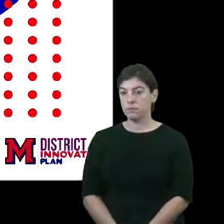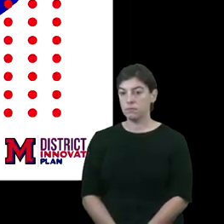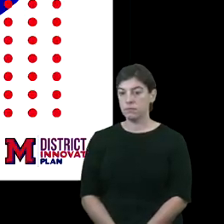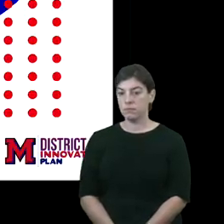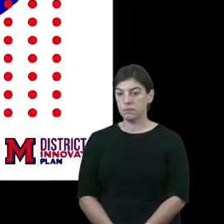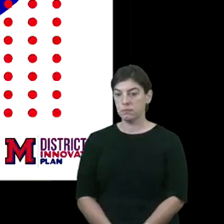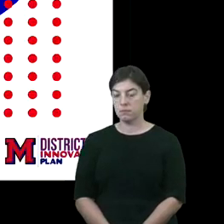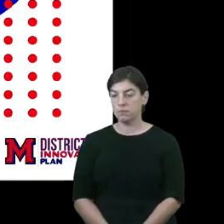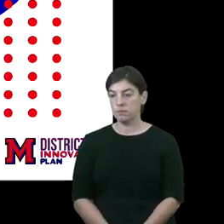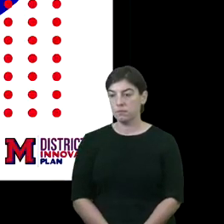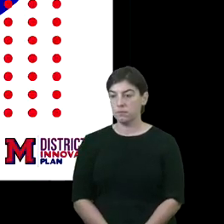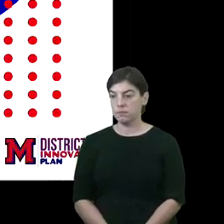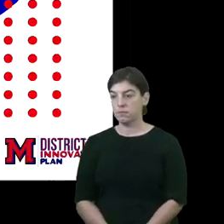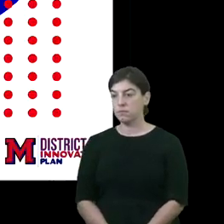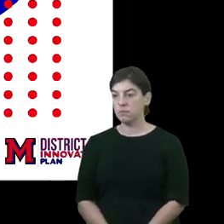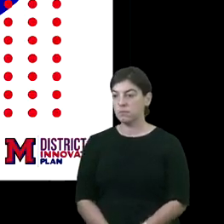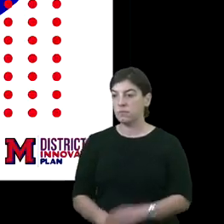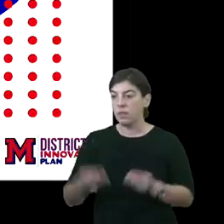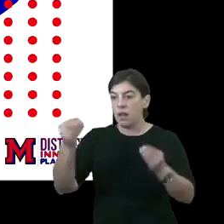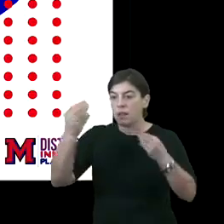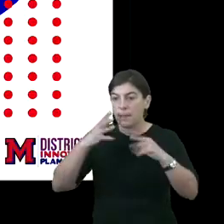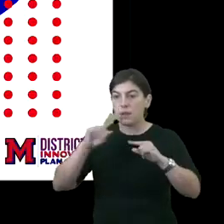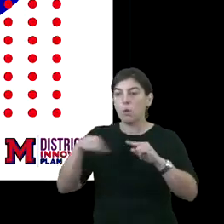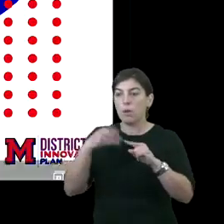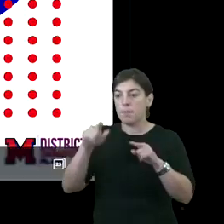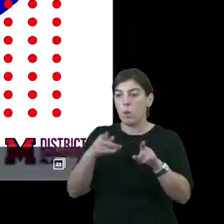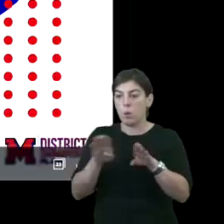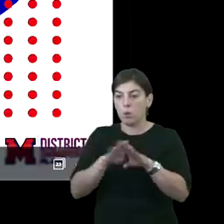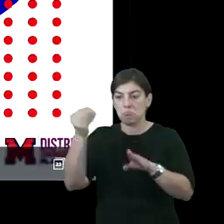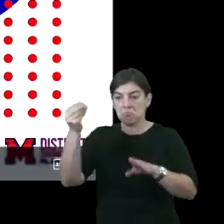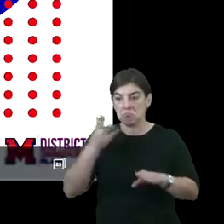And Mr. Vidal, if could just let me know when the, when the poll closes.